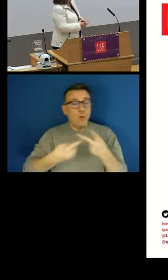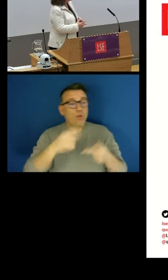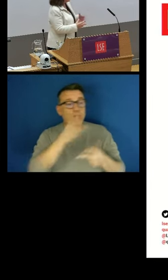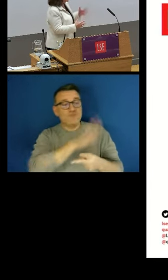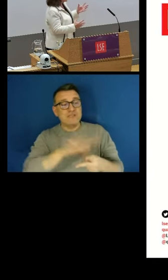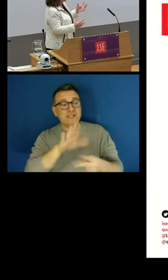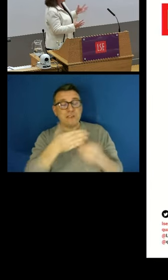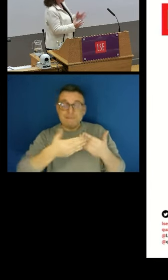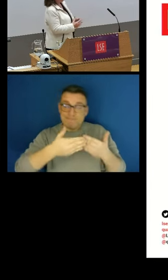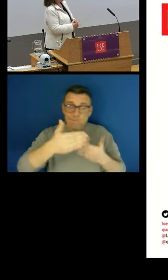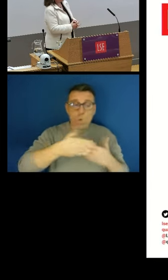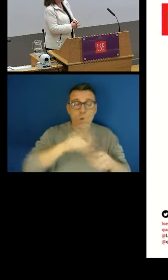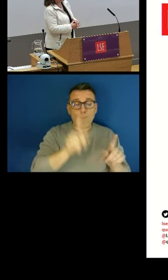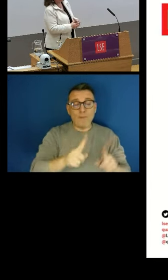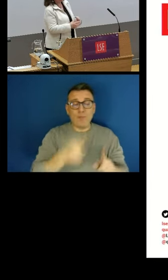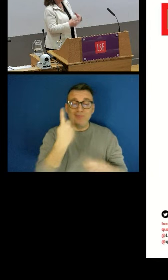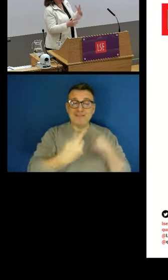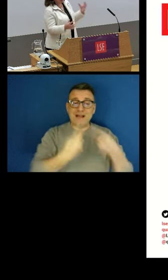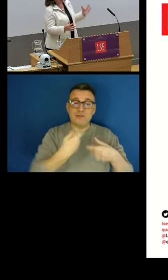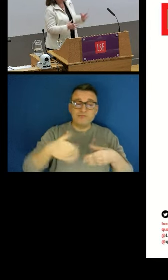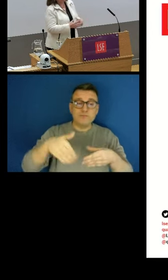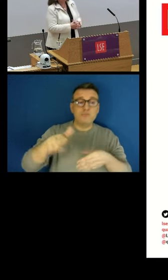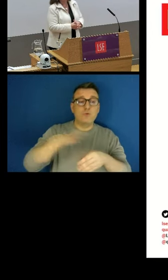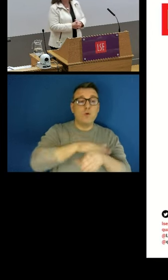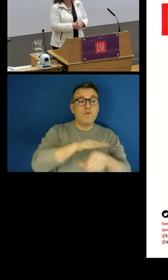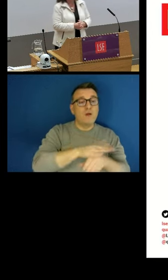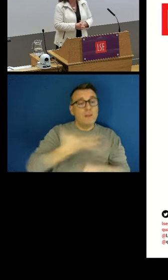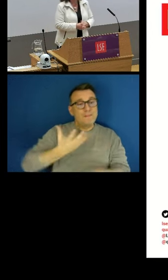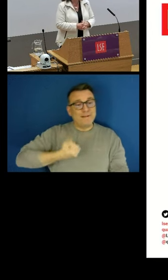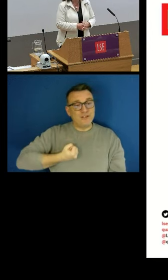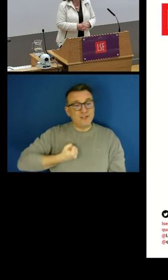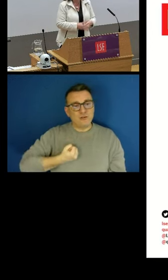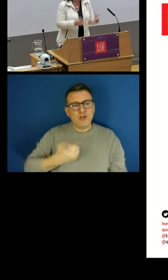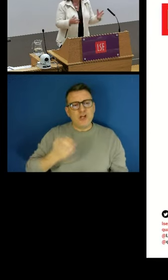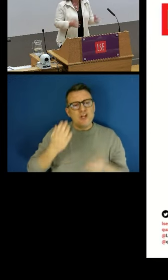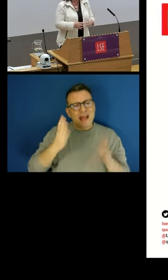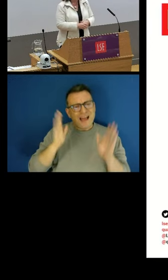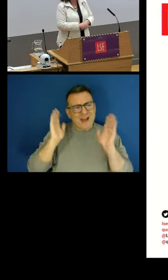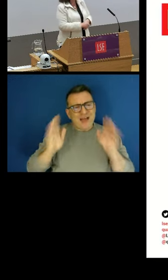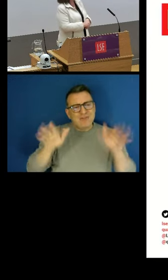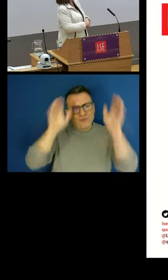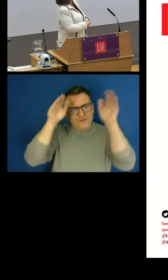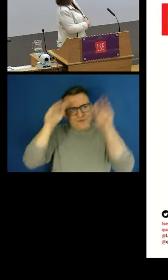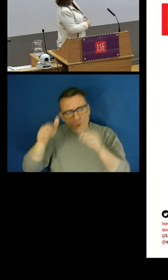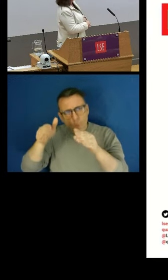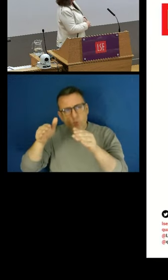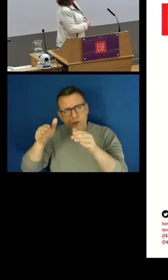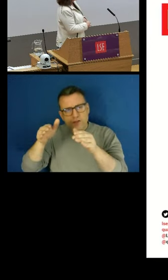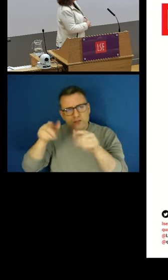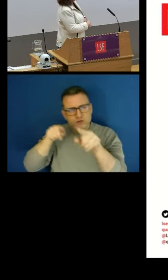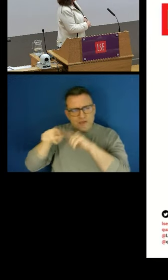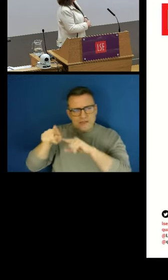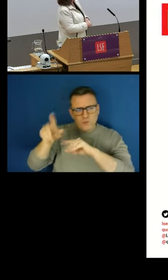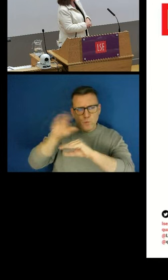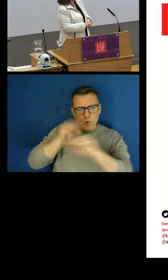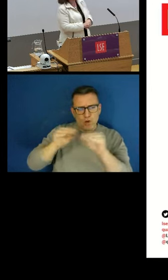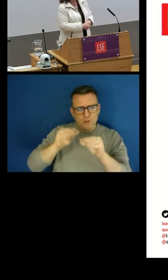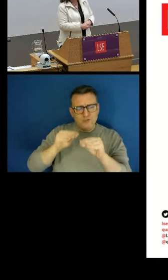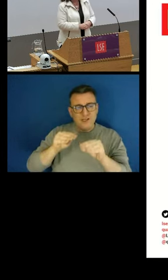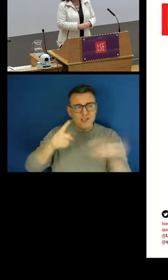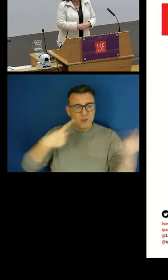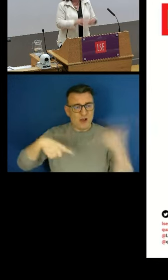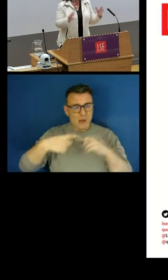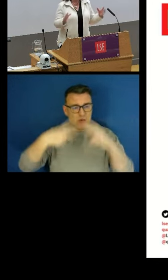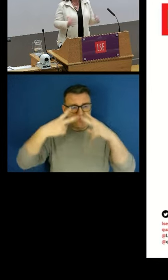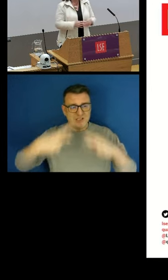And you have to look at individual regions to try and figure out where this is coming from. That's one of the next steps in our research.